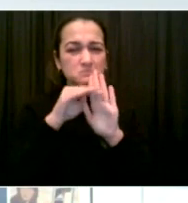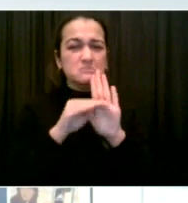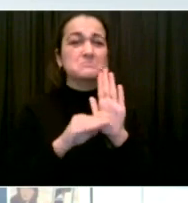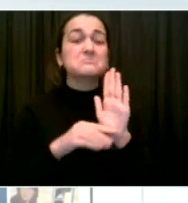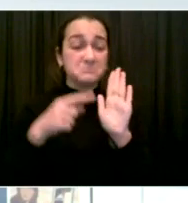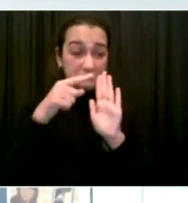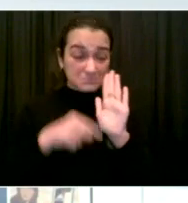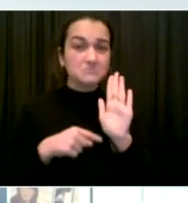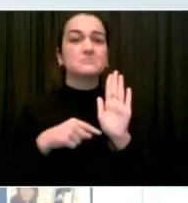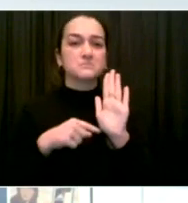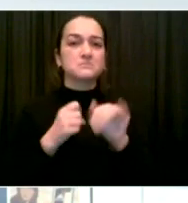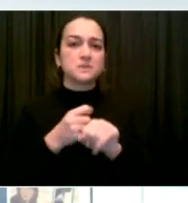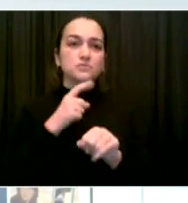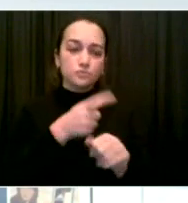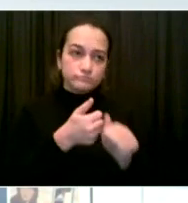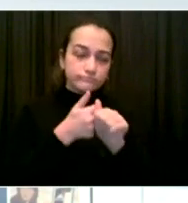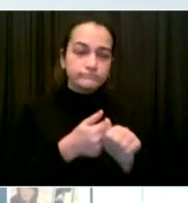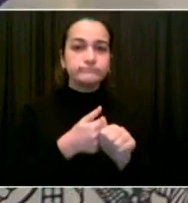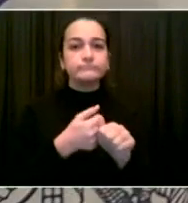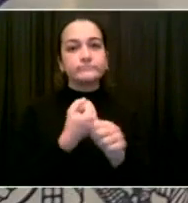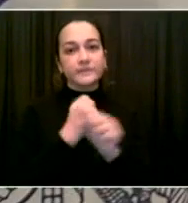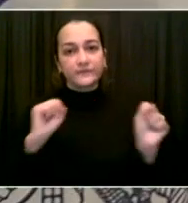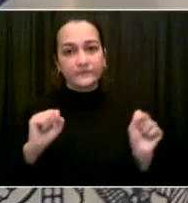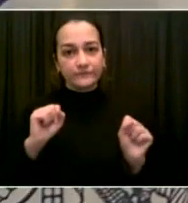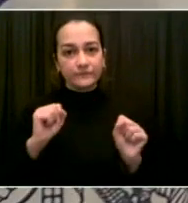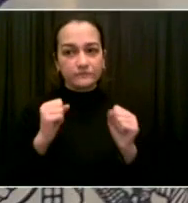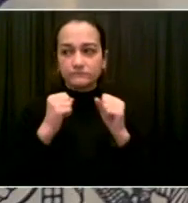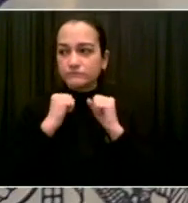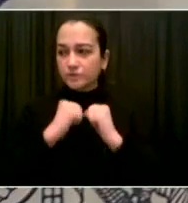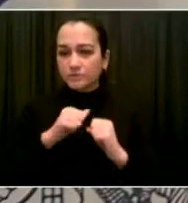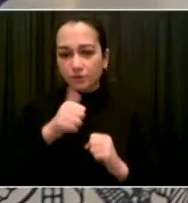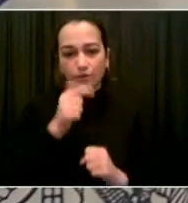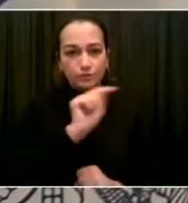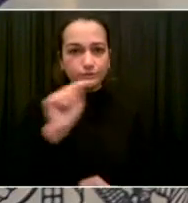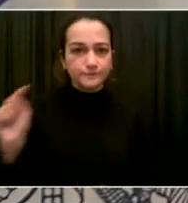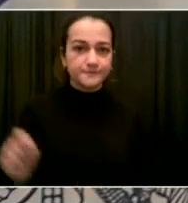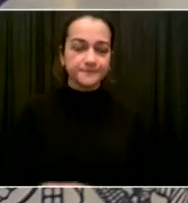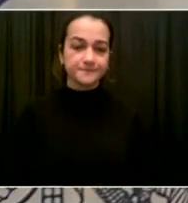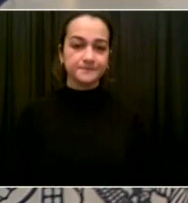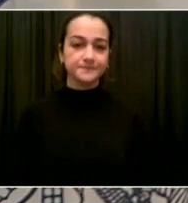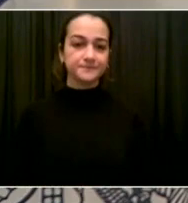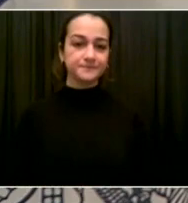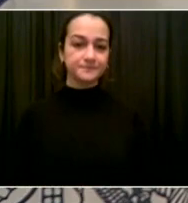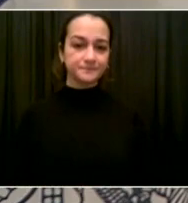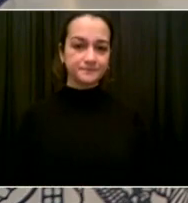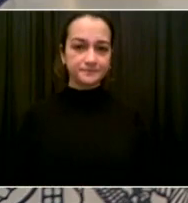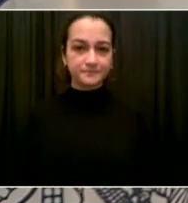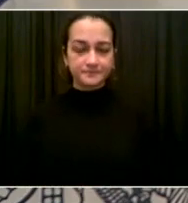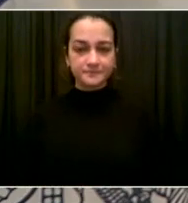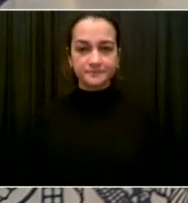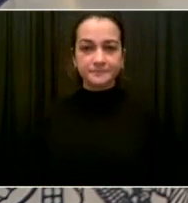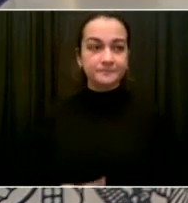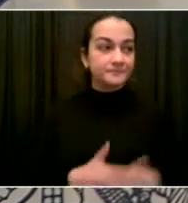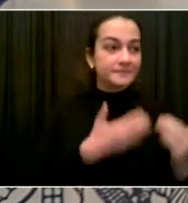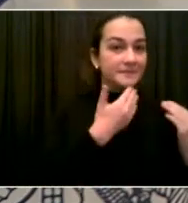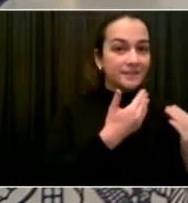with Omicron. Thank you. Thank you very much. Okay. Oh, I'm sorry. Christina, you have another.